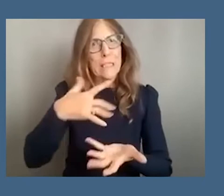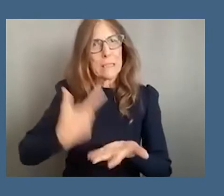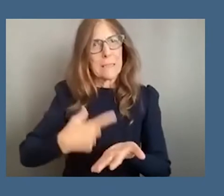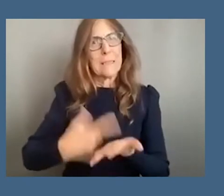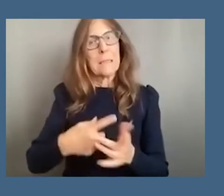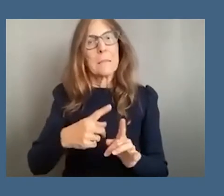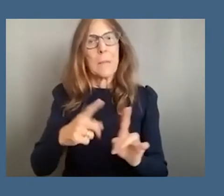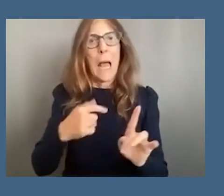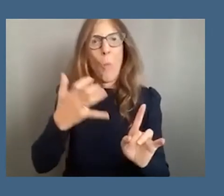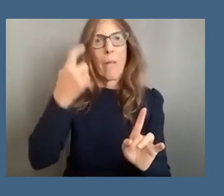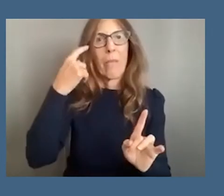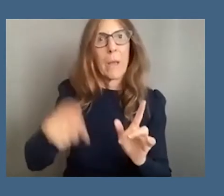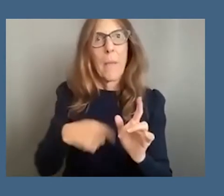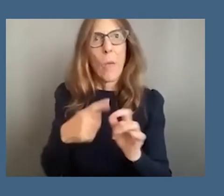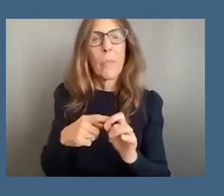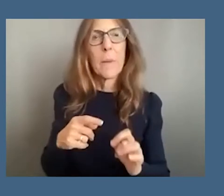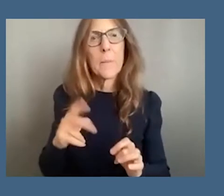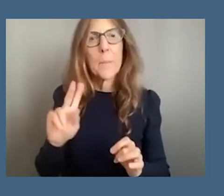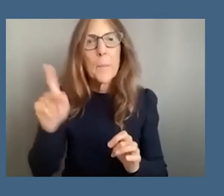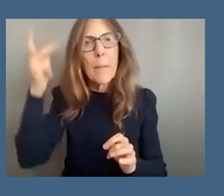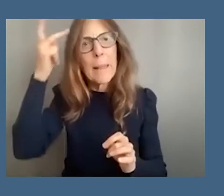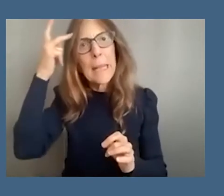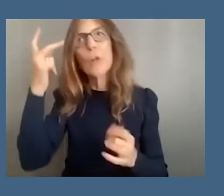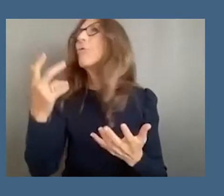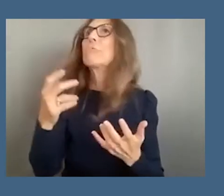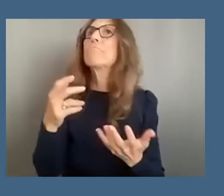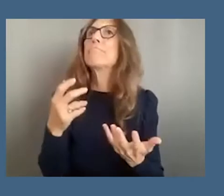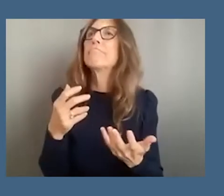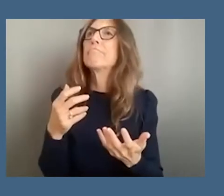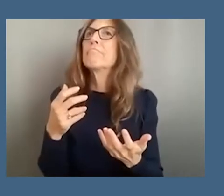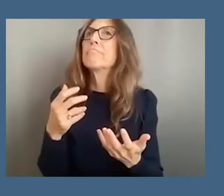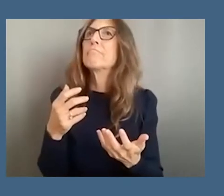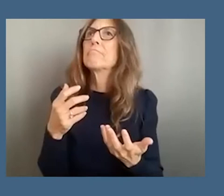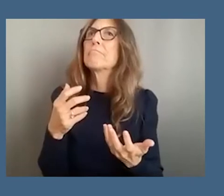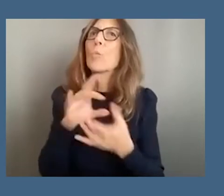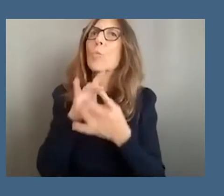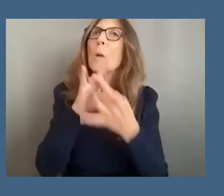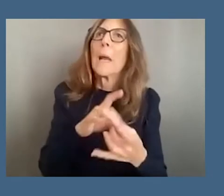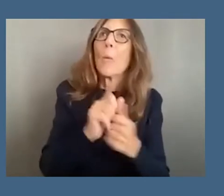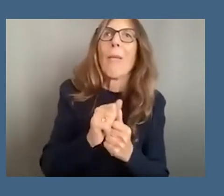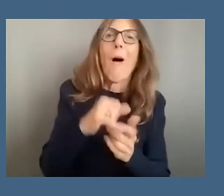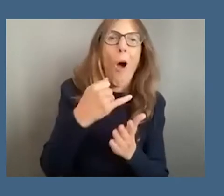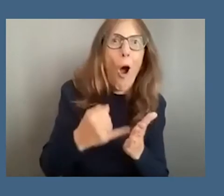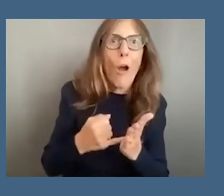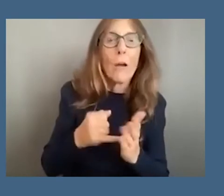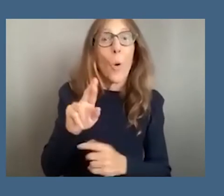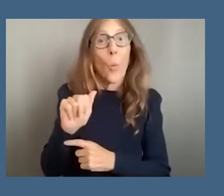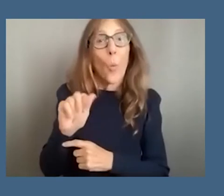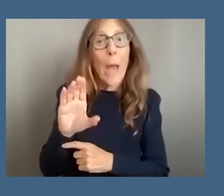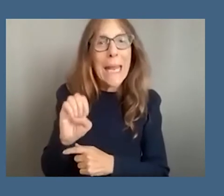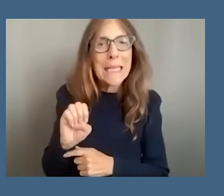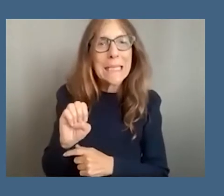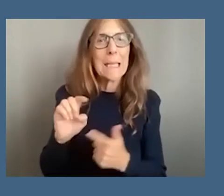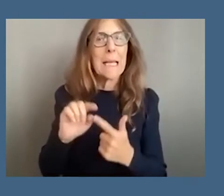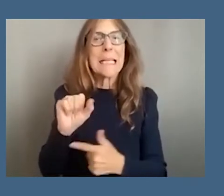think about the political dimensions of art some of the contestations regarding race sex and vulnerability